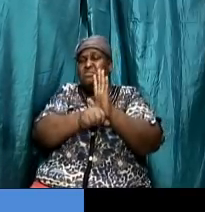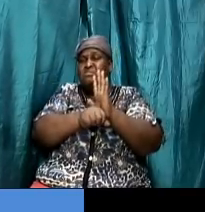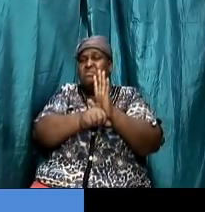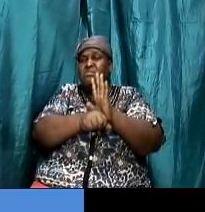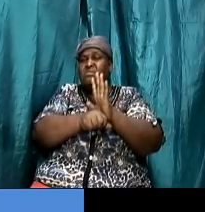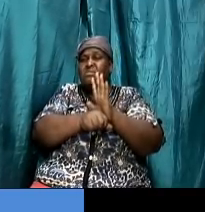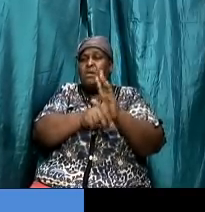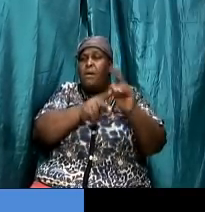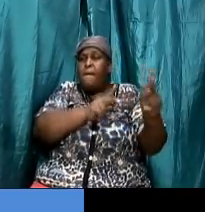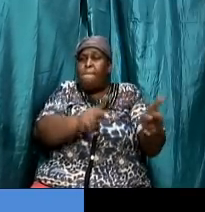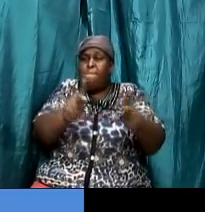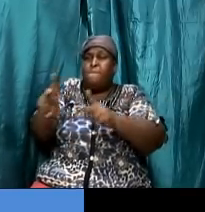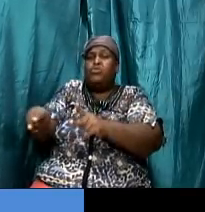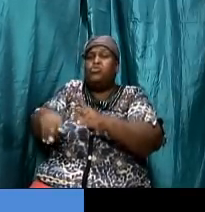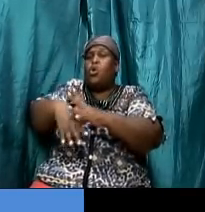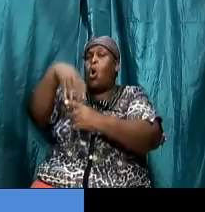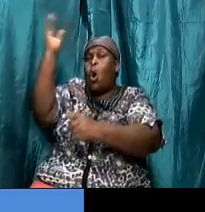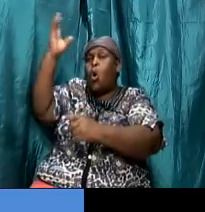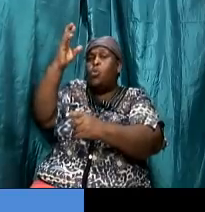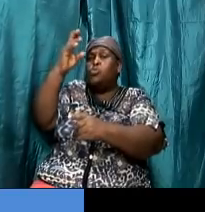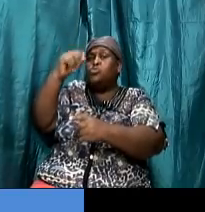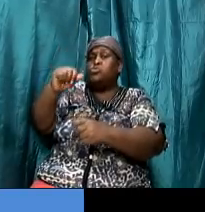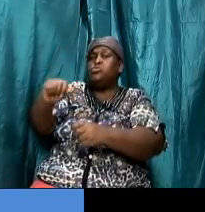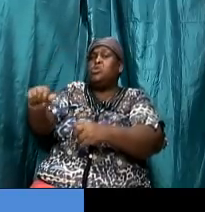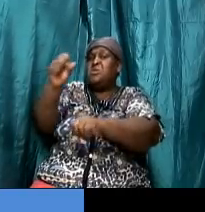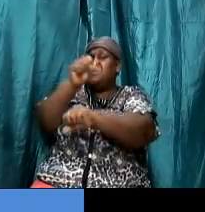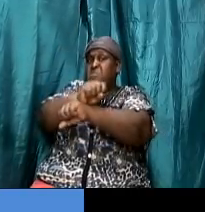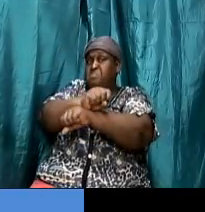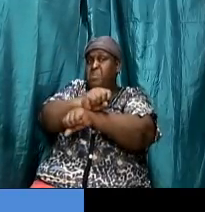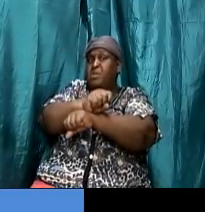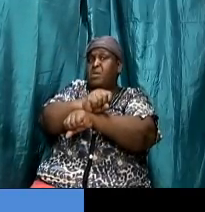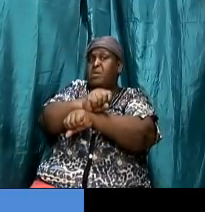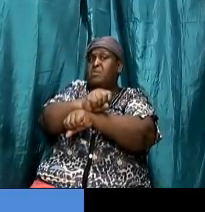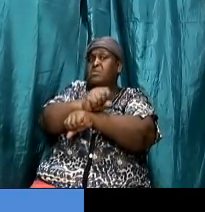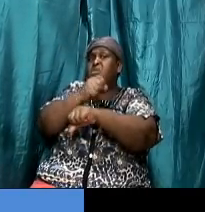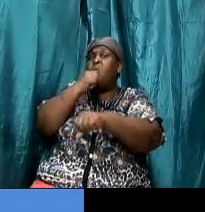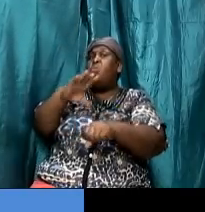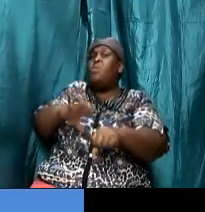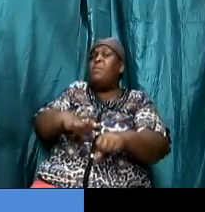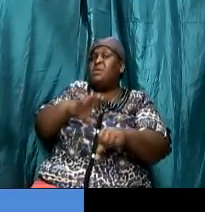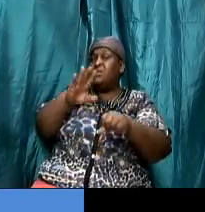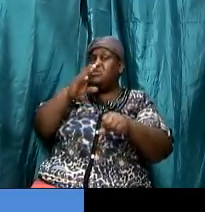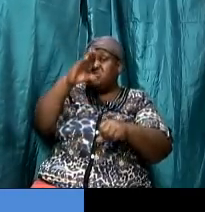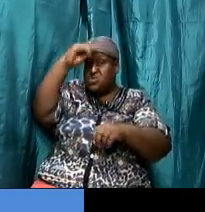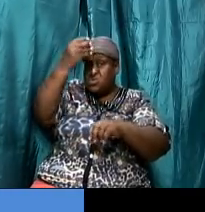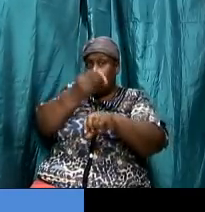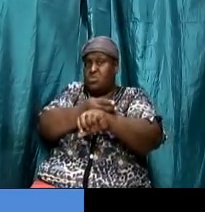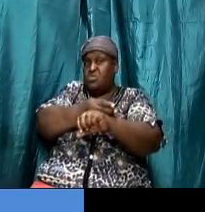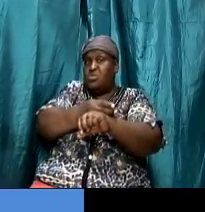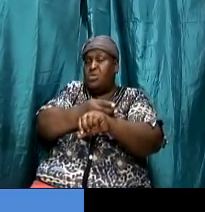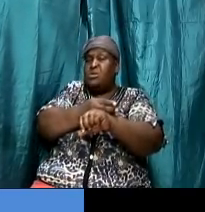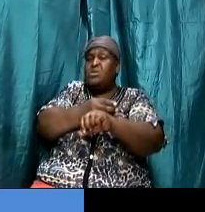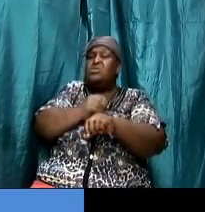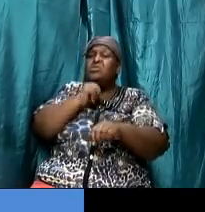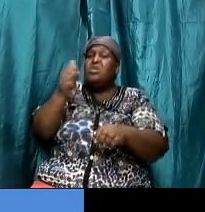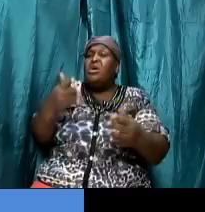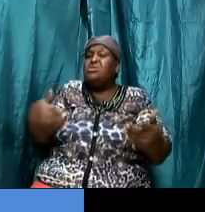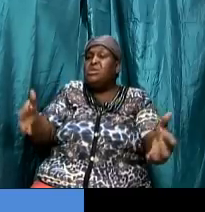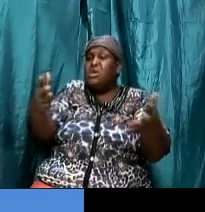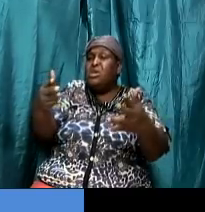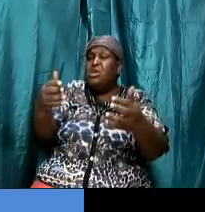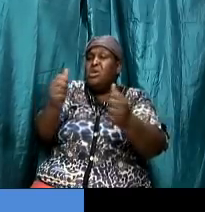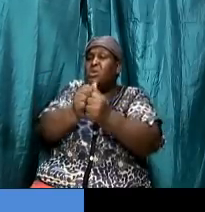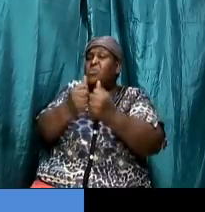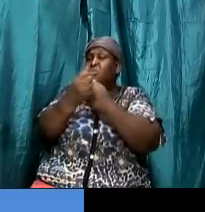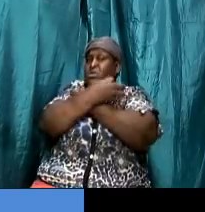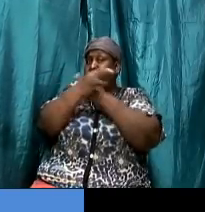out the bond woman and her son for the son of the bond woman shall not be here with the son